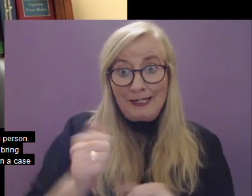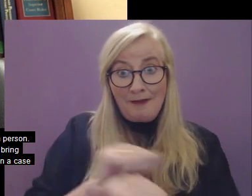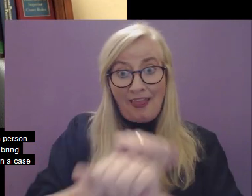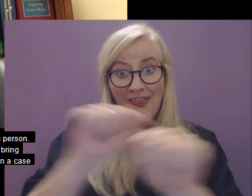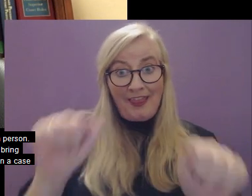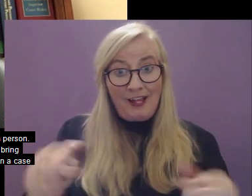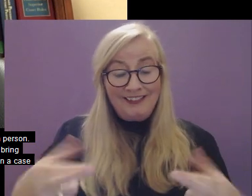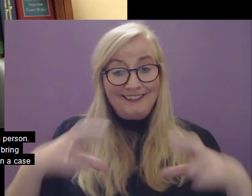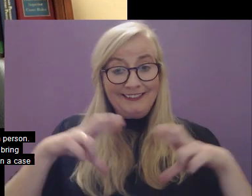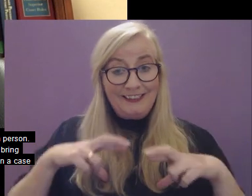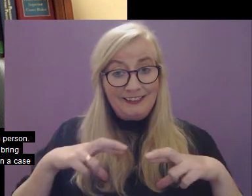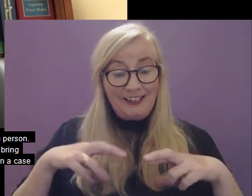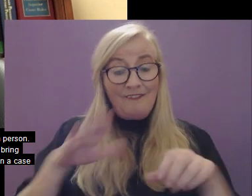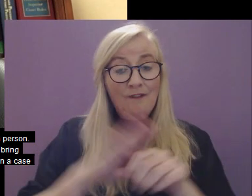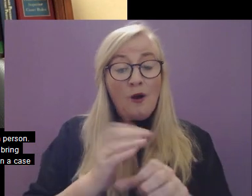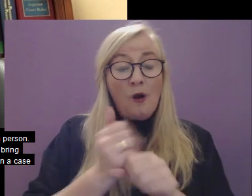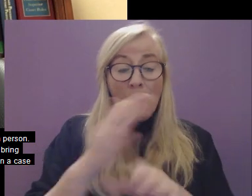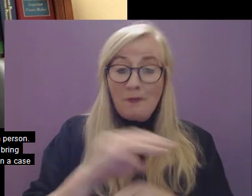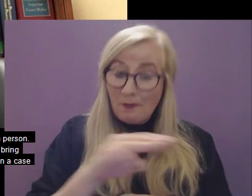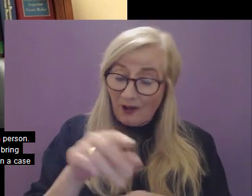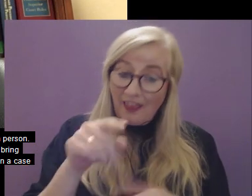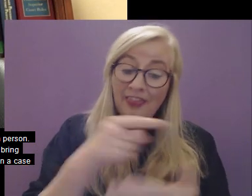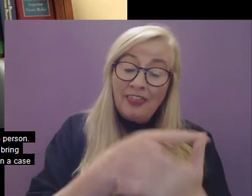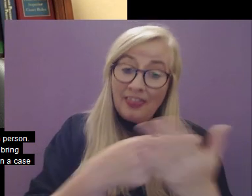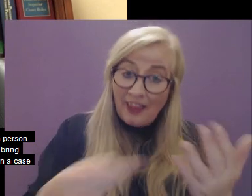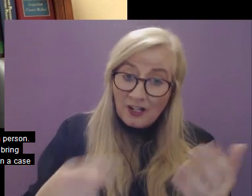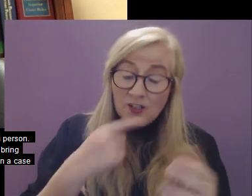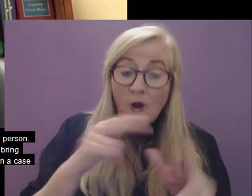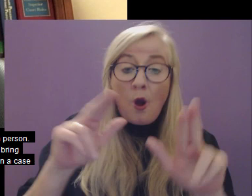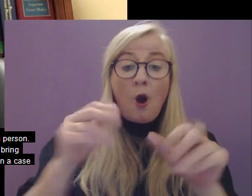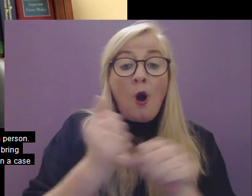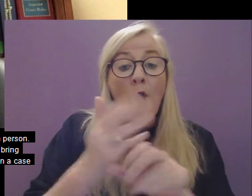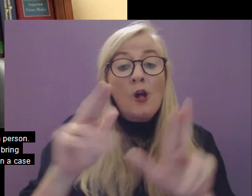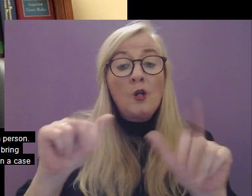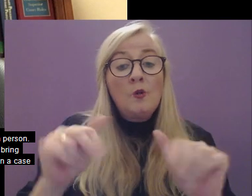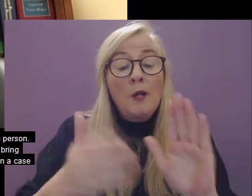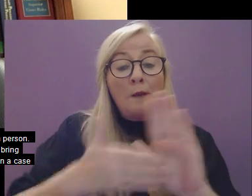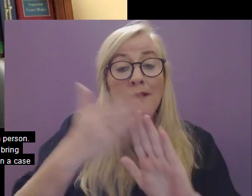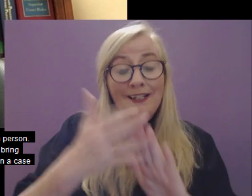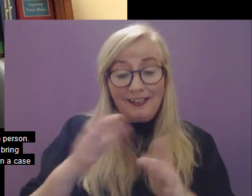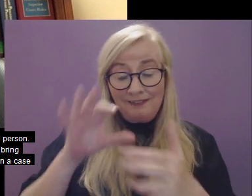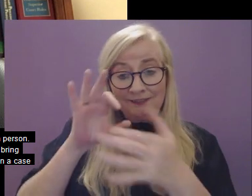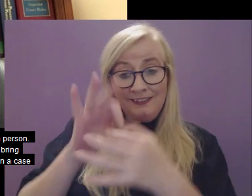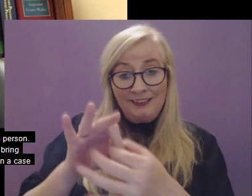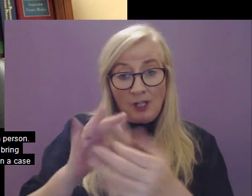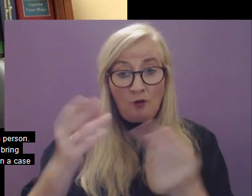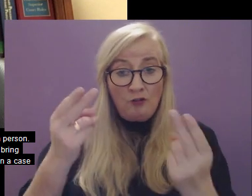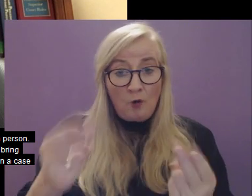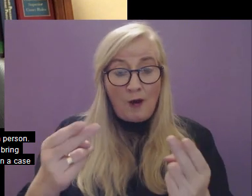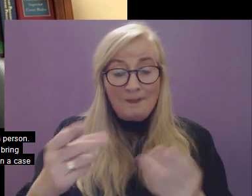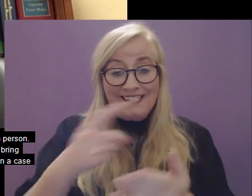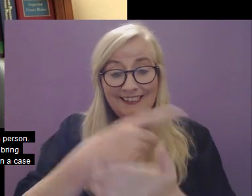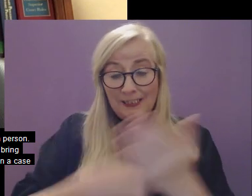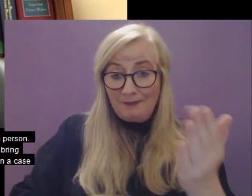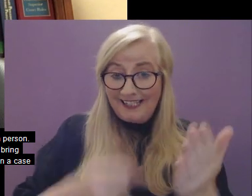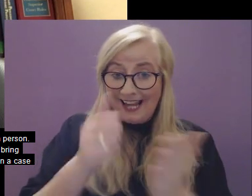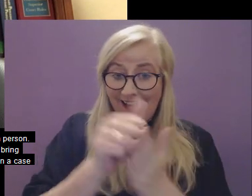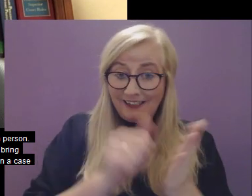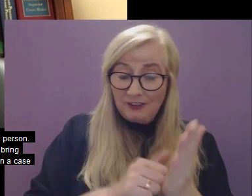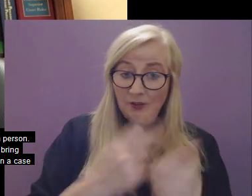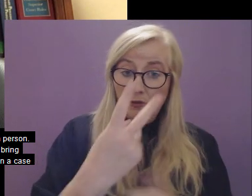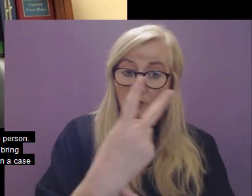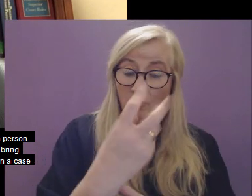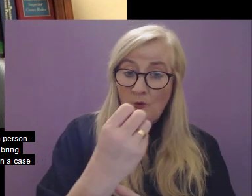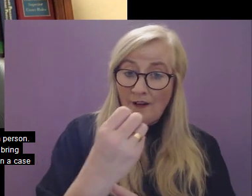of each person. To this end, all new buildings are built in compliance with the requirements of the Disability Act